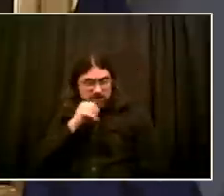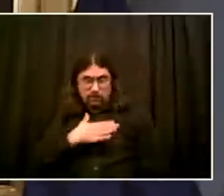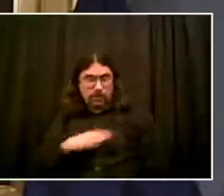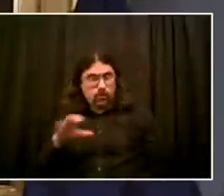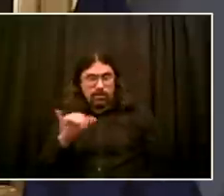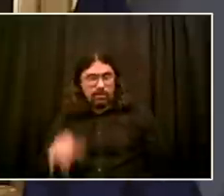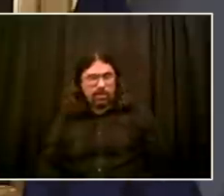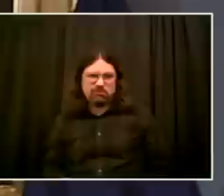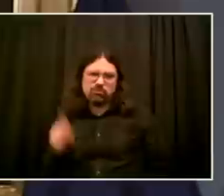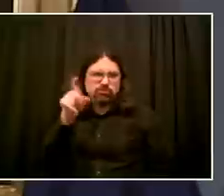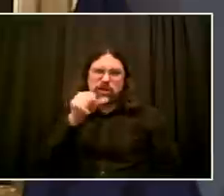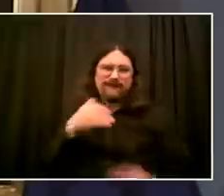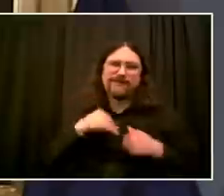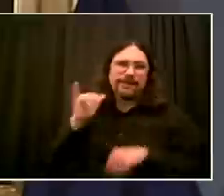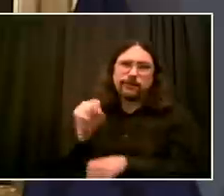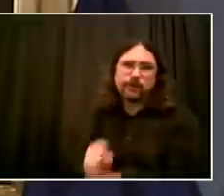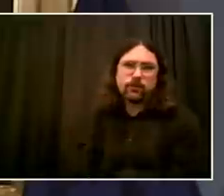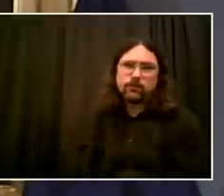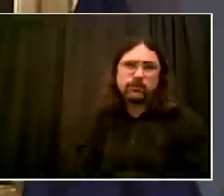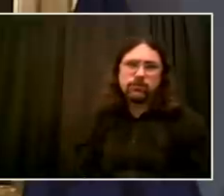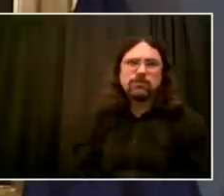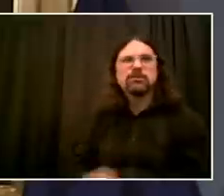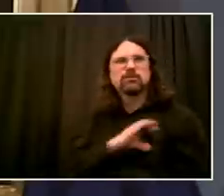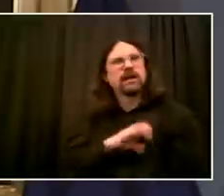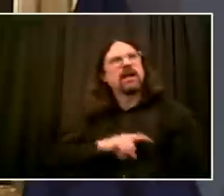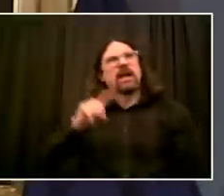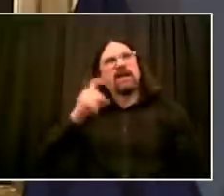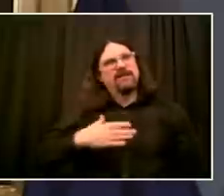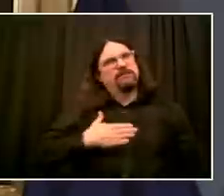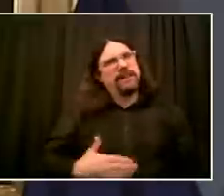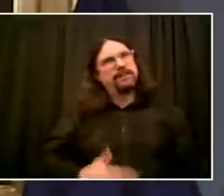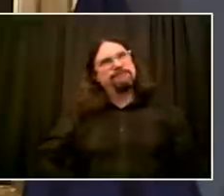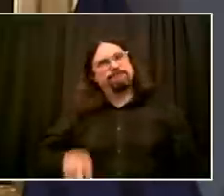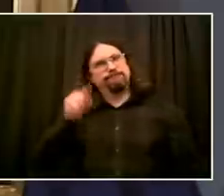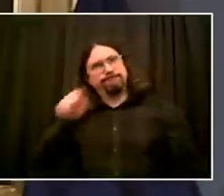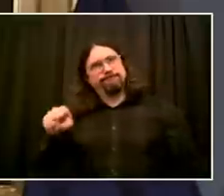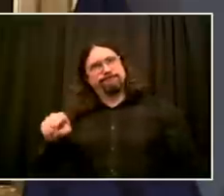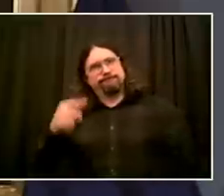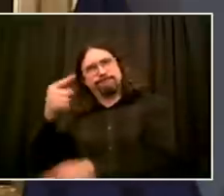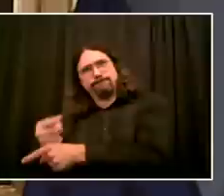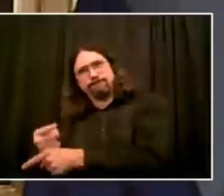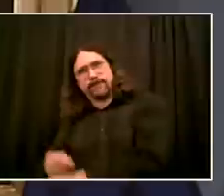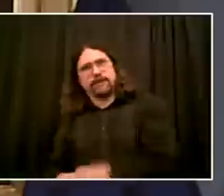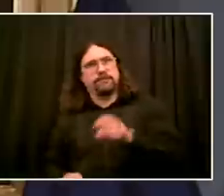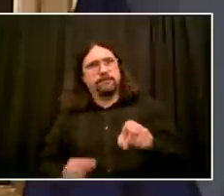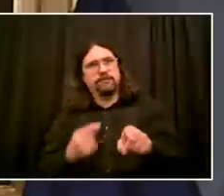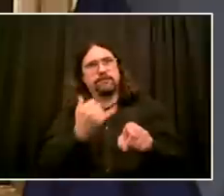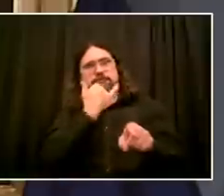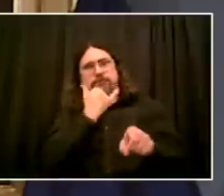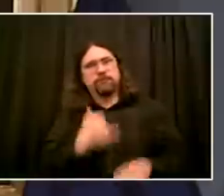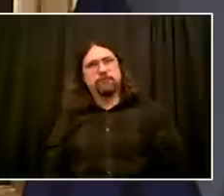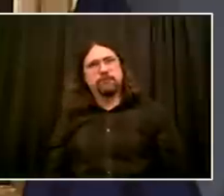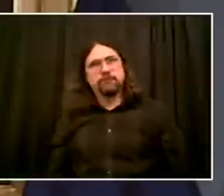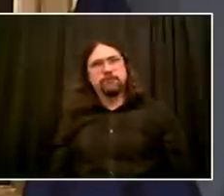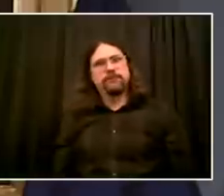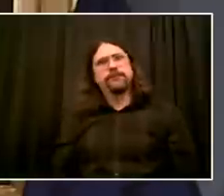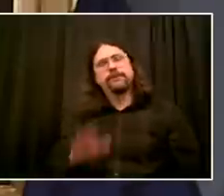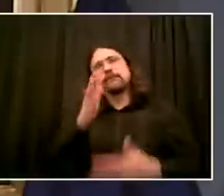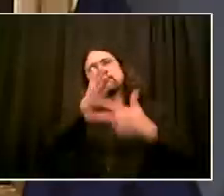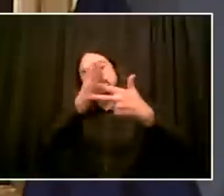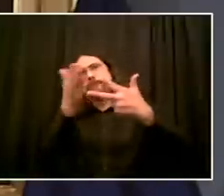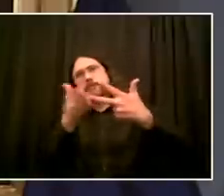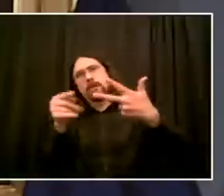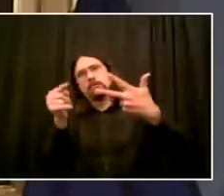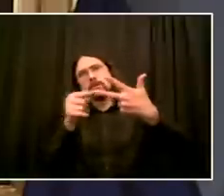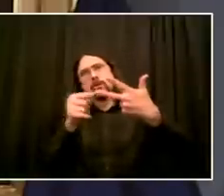about how to keep this city safe. Somebody asked before about injuries. The last thing we want is a protester injured. The last thing